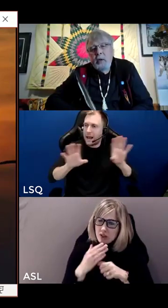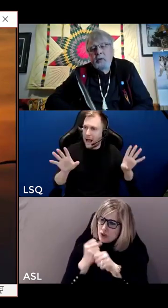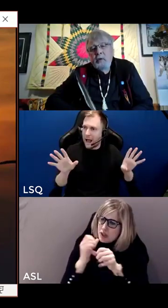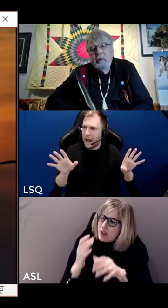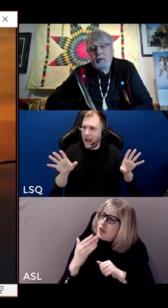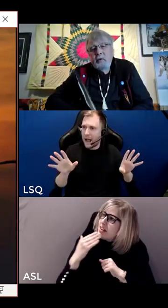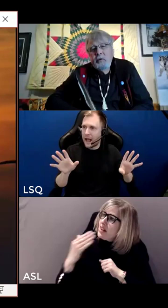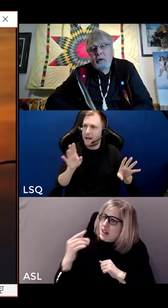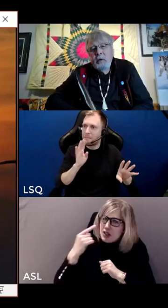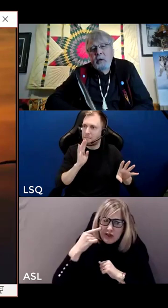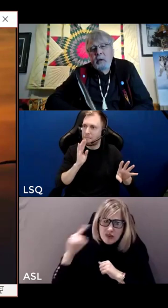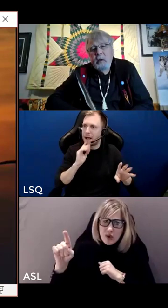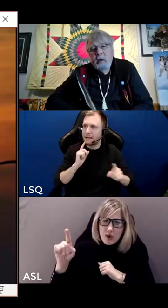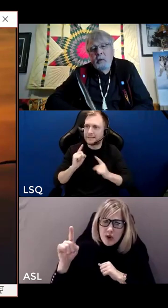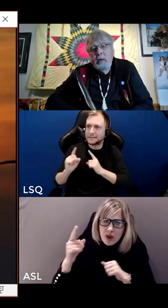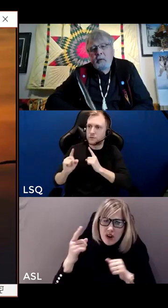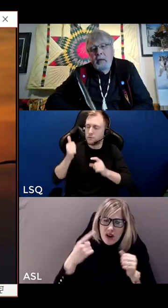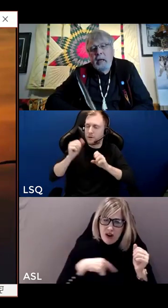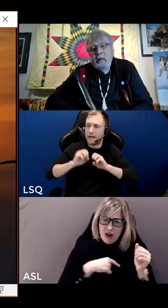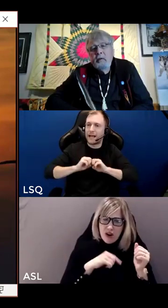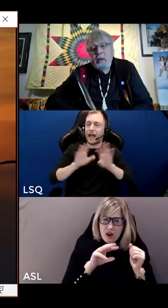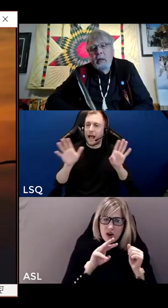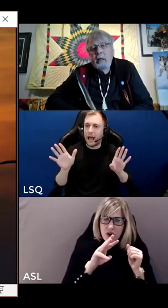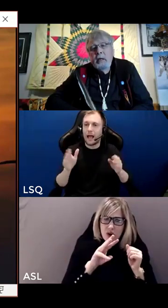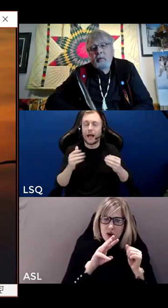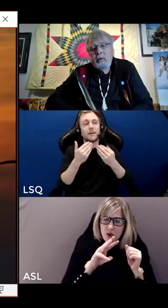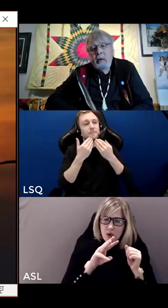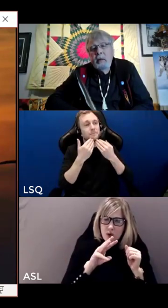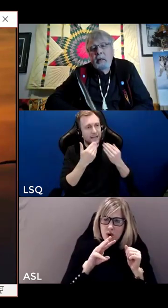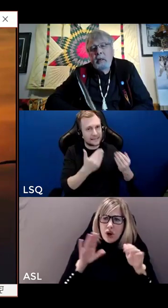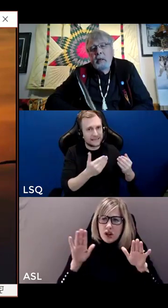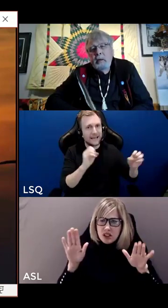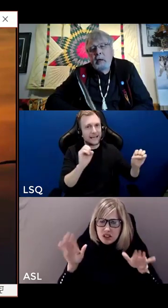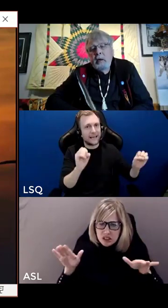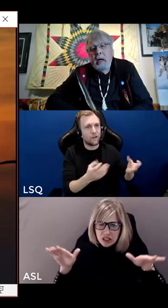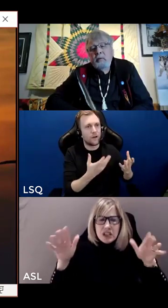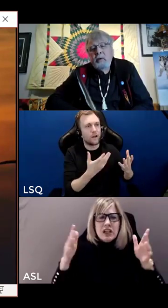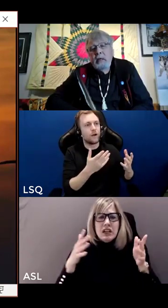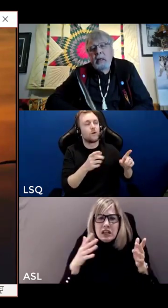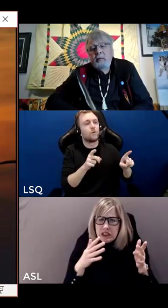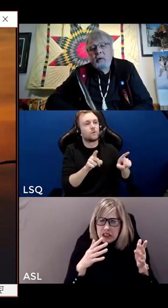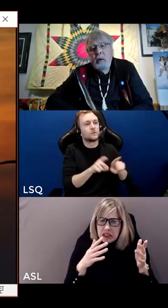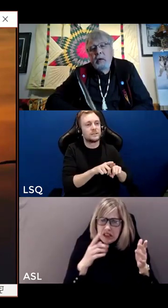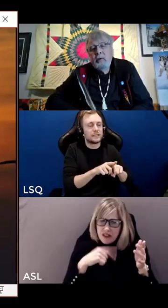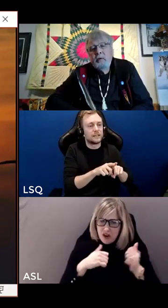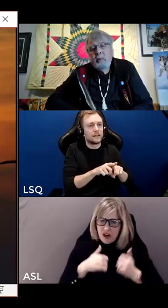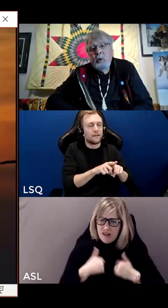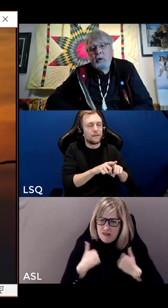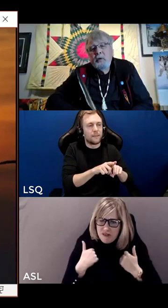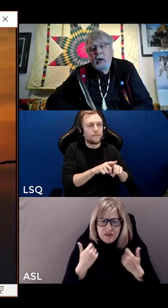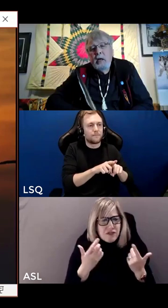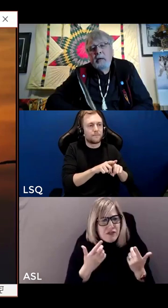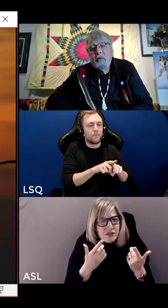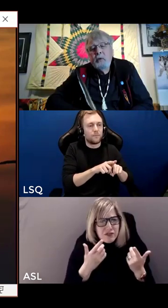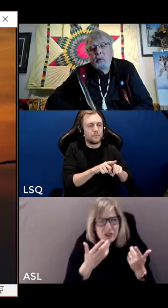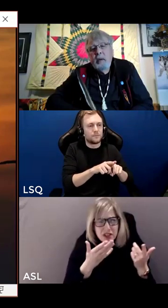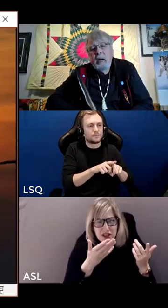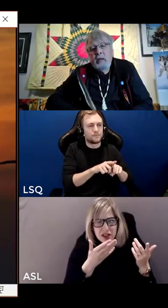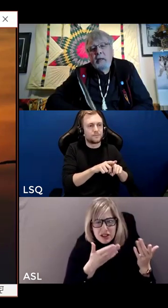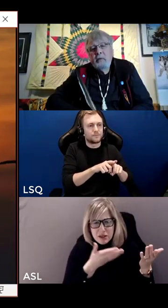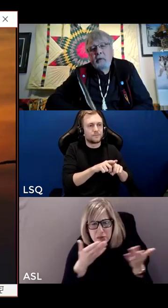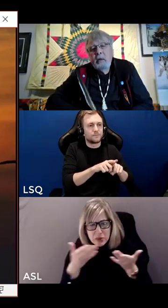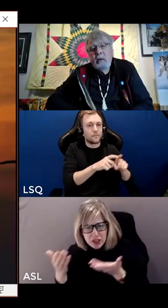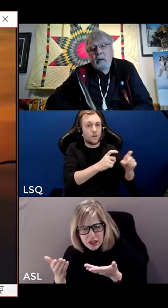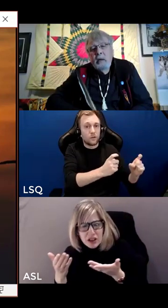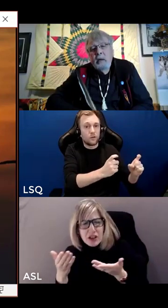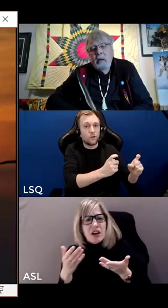winged brothers and sisters. We give thanks for their gifts and their lives that they give to us in support of our lives so that we